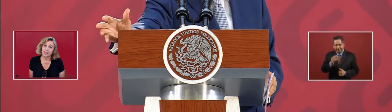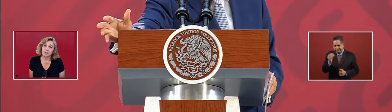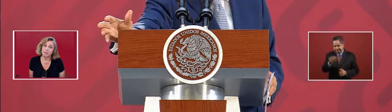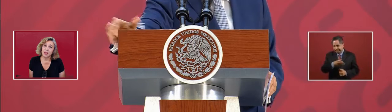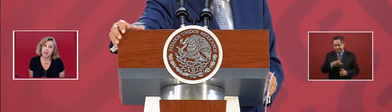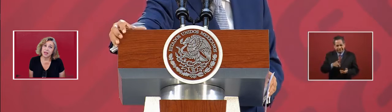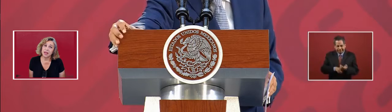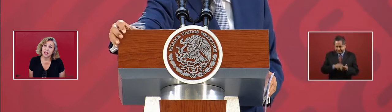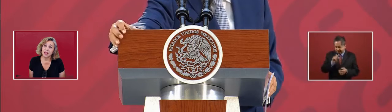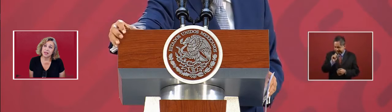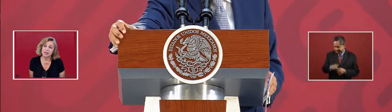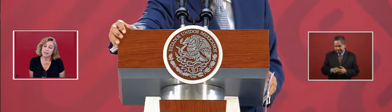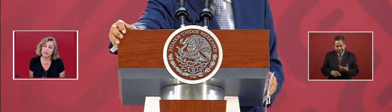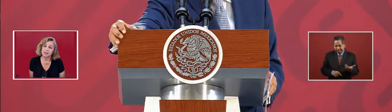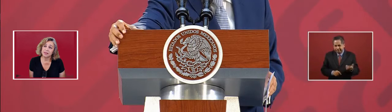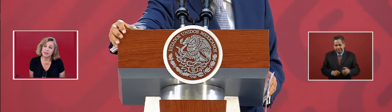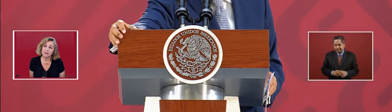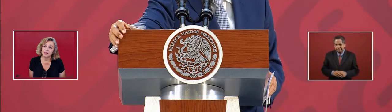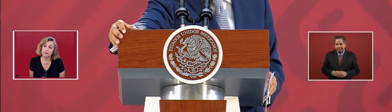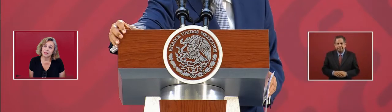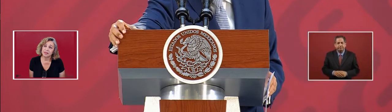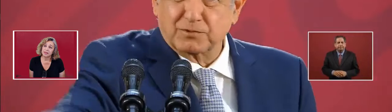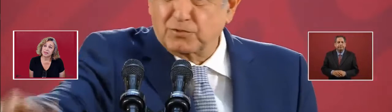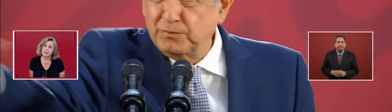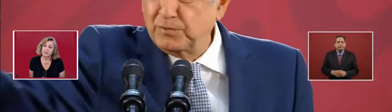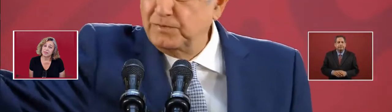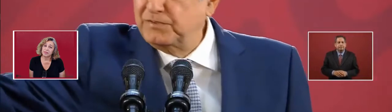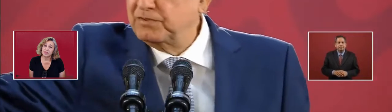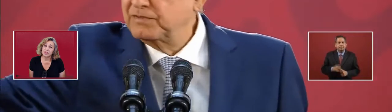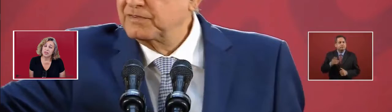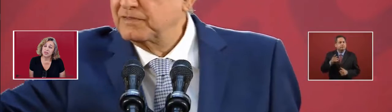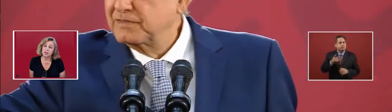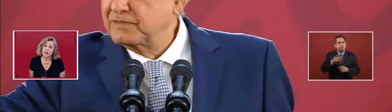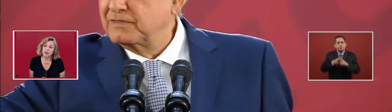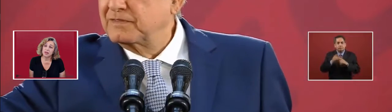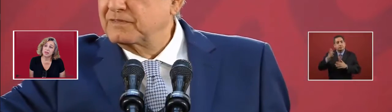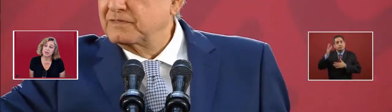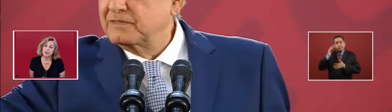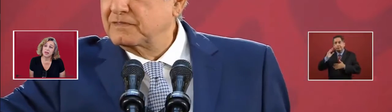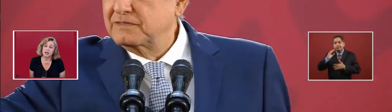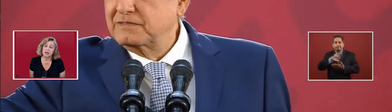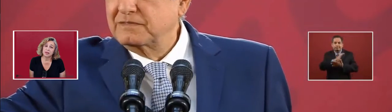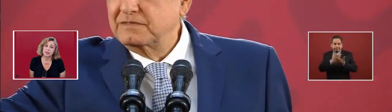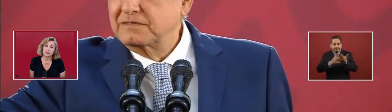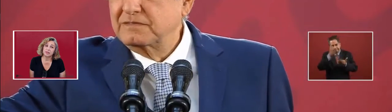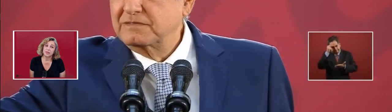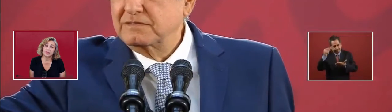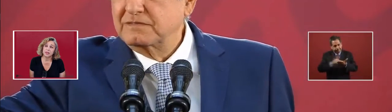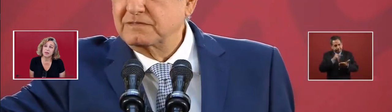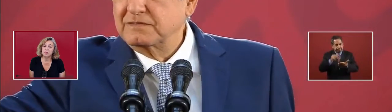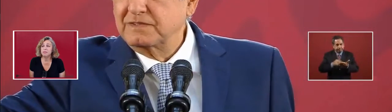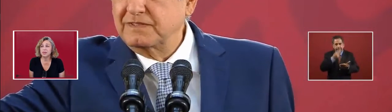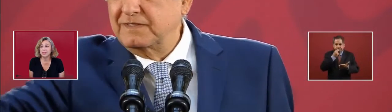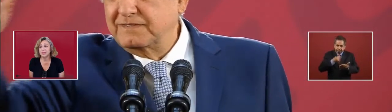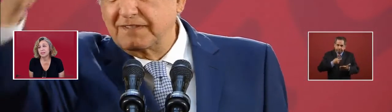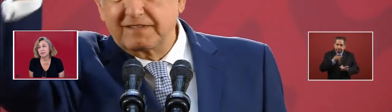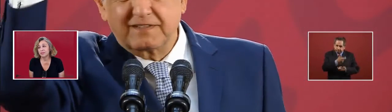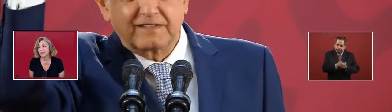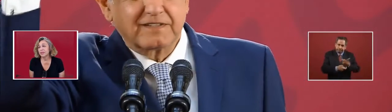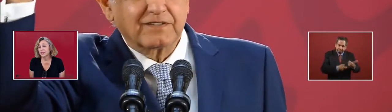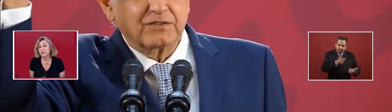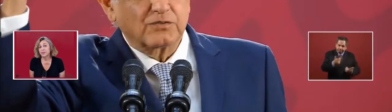But in any case, due to the, to the commitments,